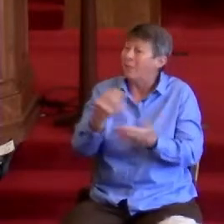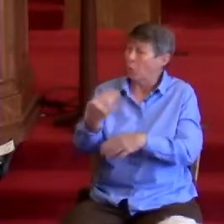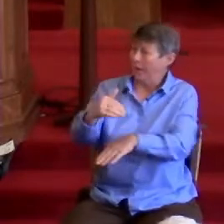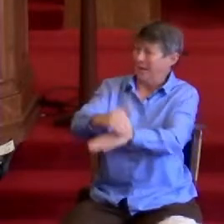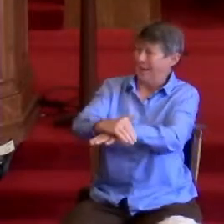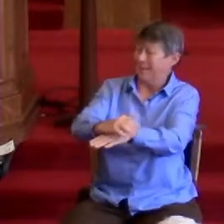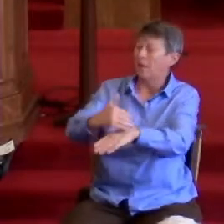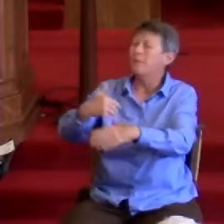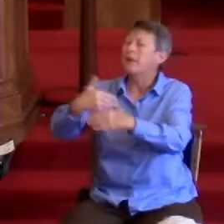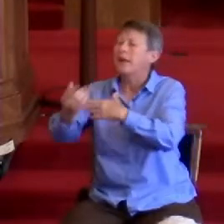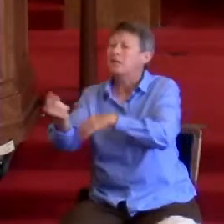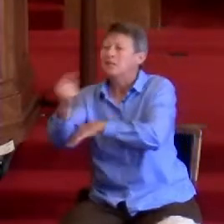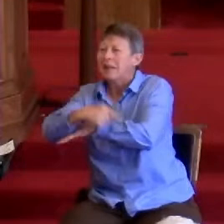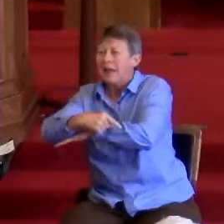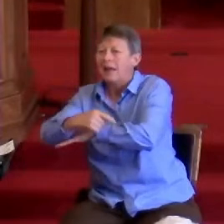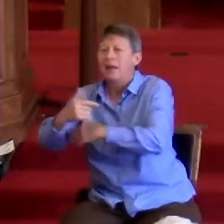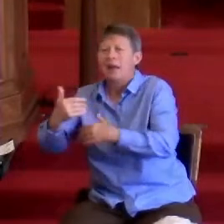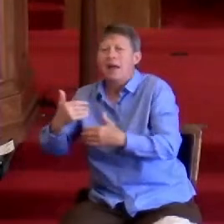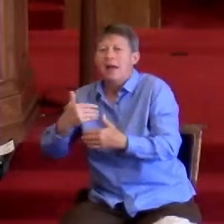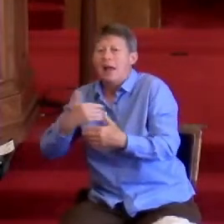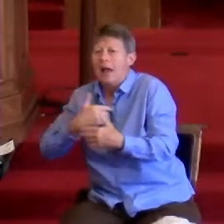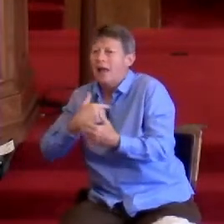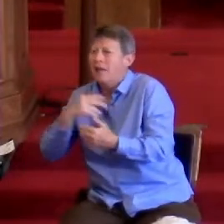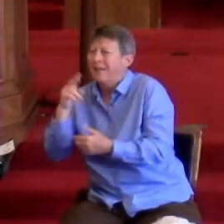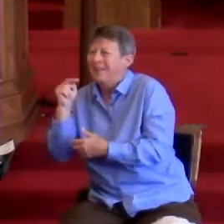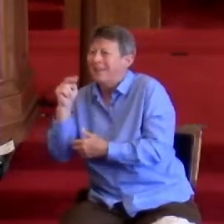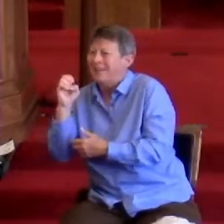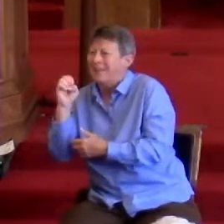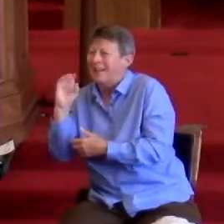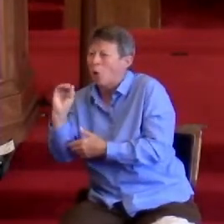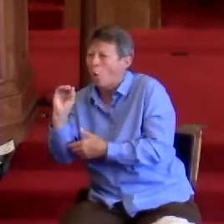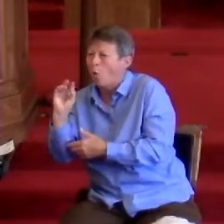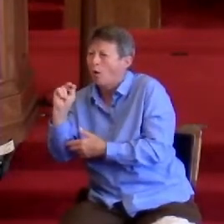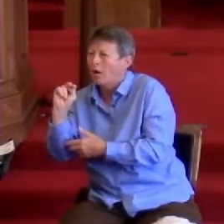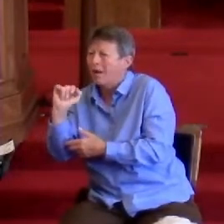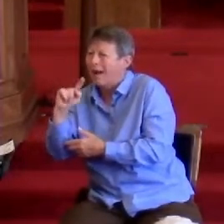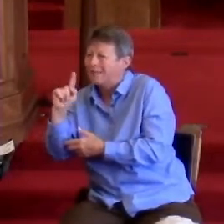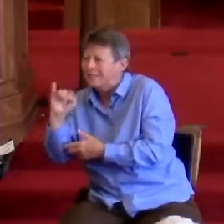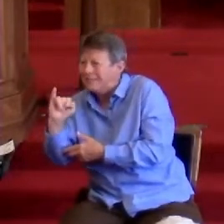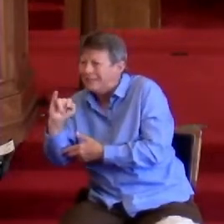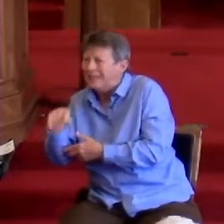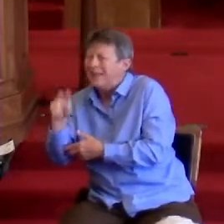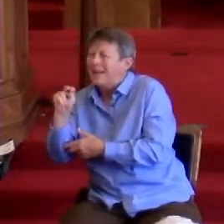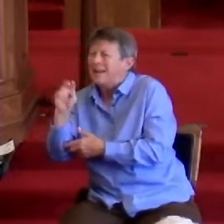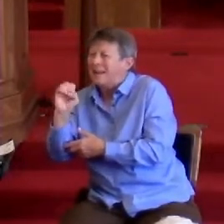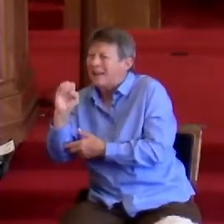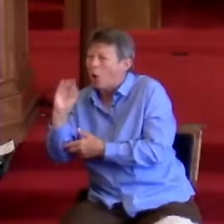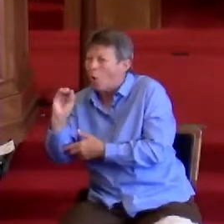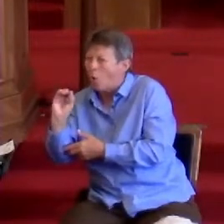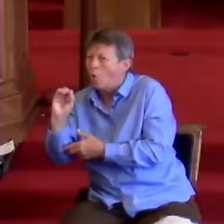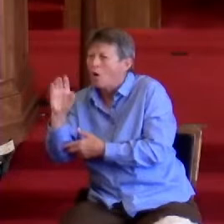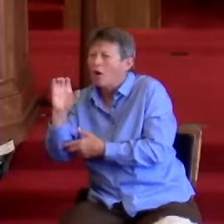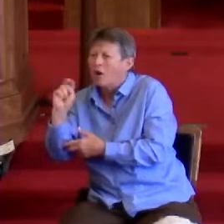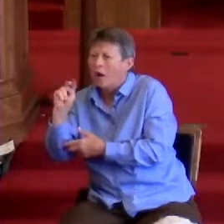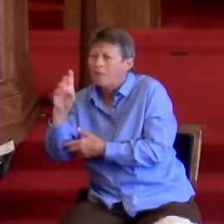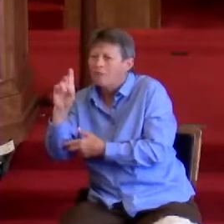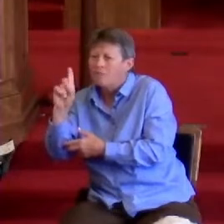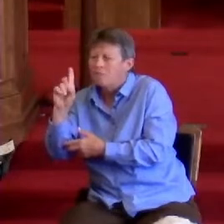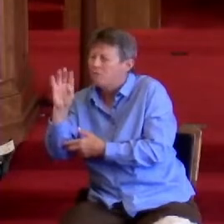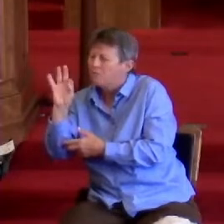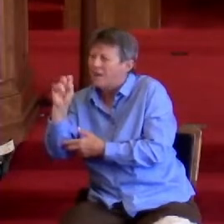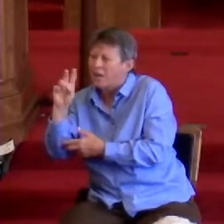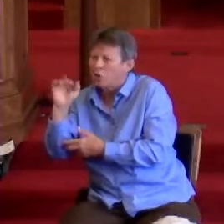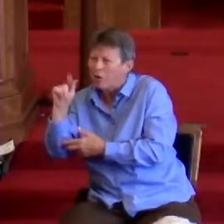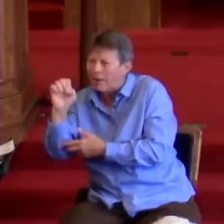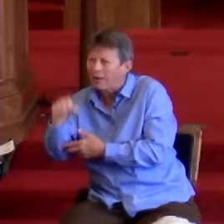by newly emboldened neo-Confederates, neo-Nazis, KKK supporters, and other white nationalists.